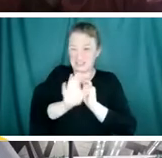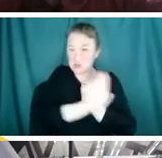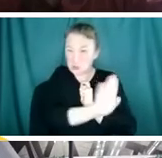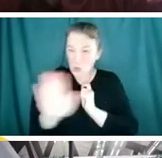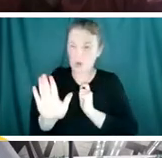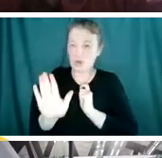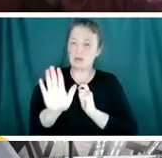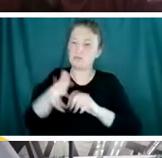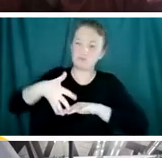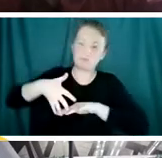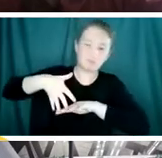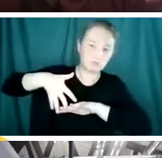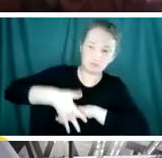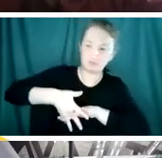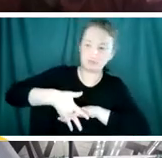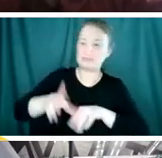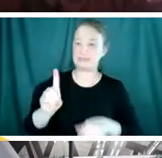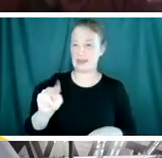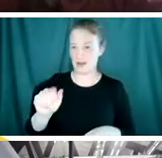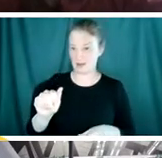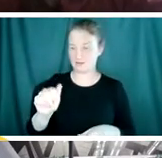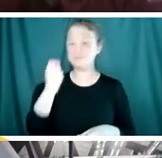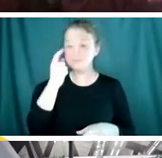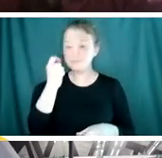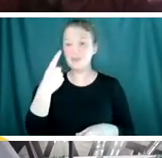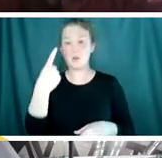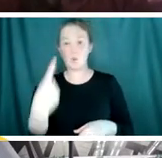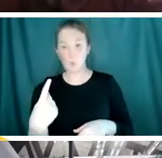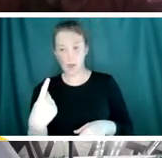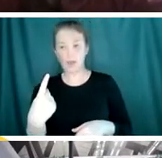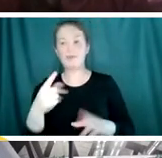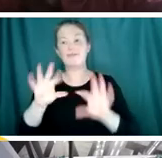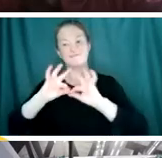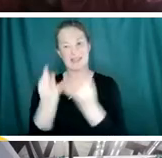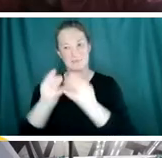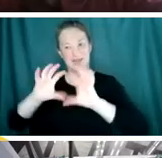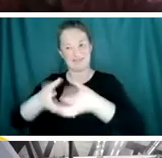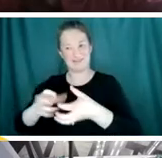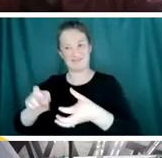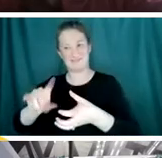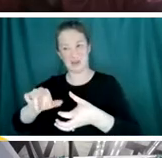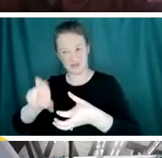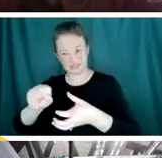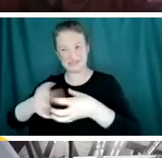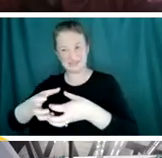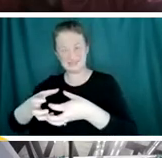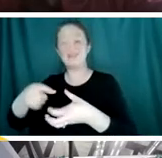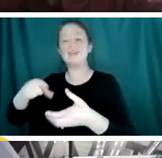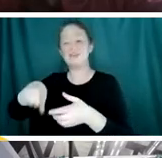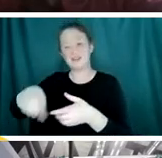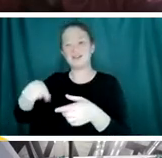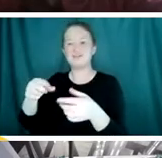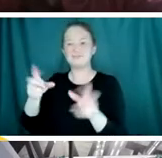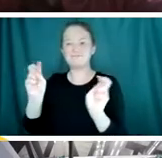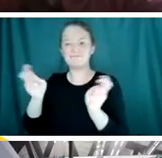of viruses, what we call retroviruses. They actually go backwards. They started RNA and then make a DNA